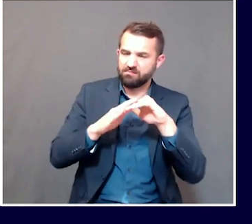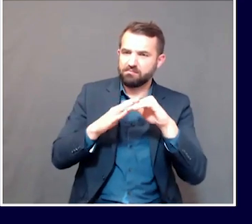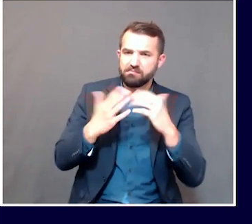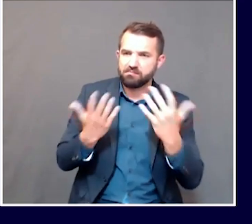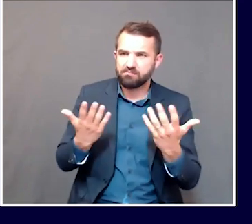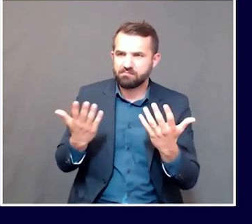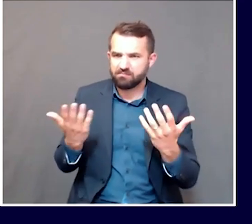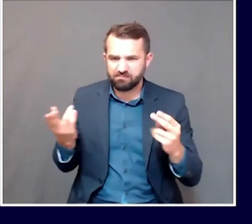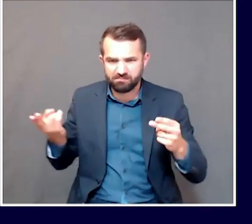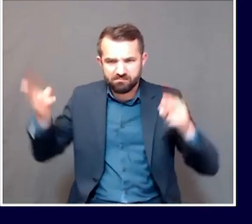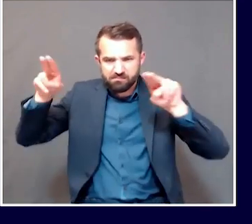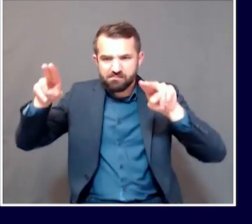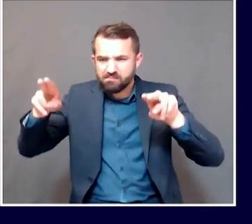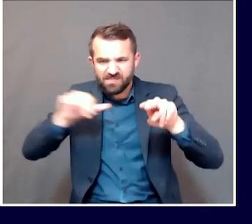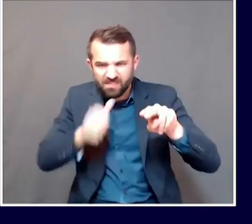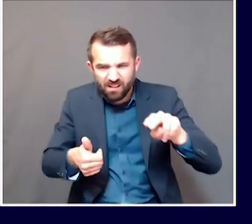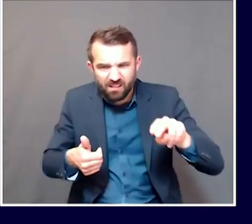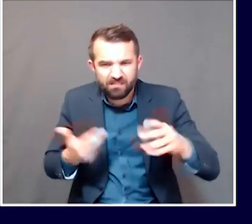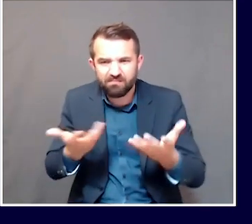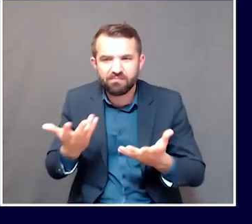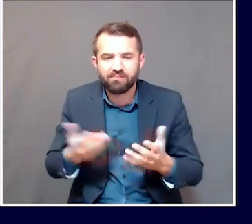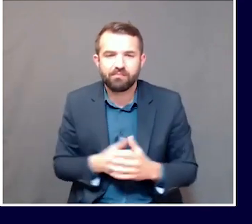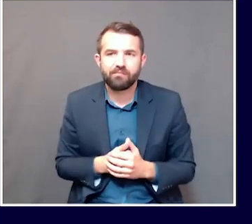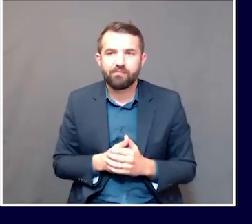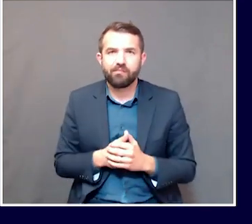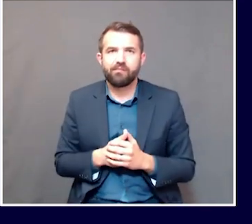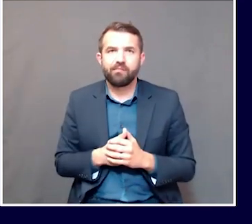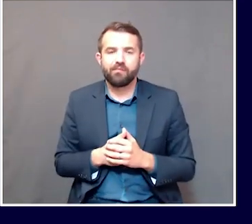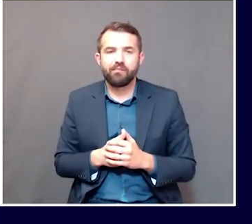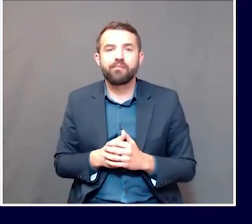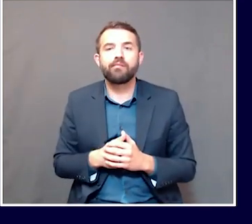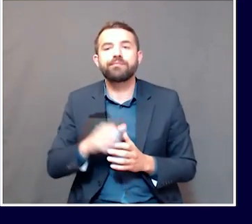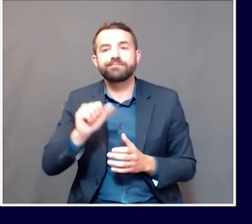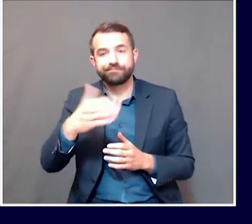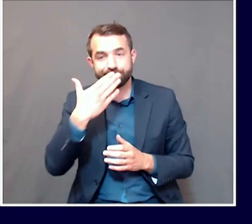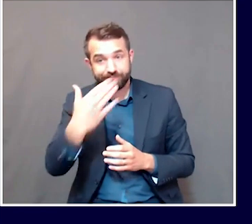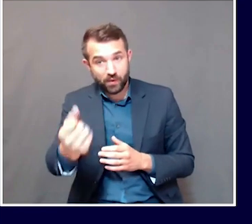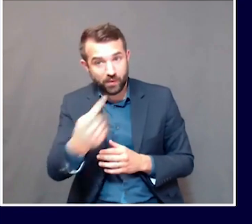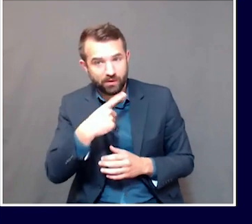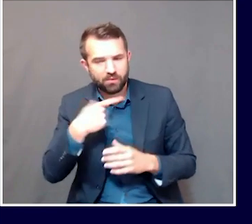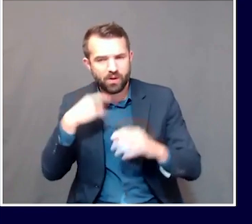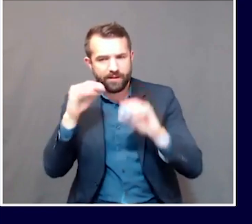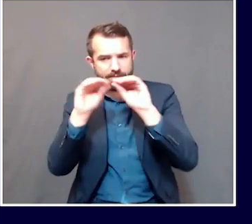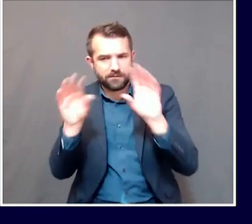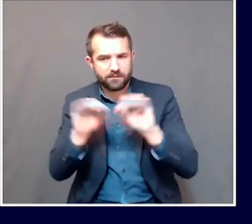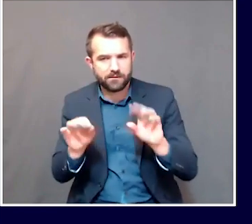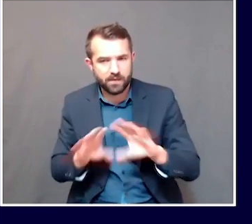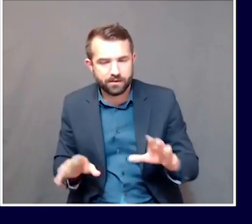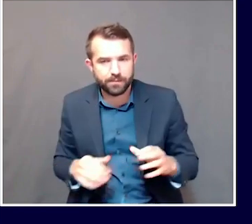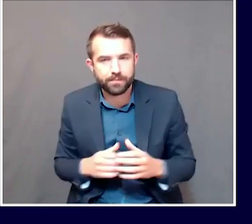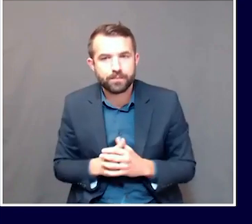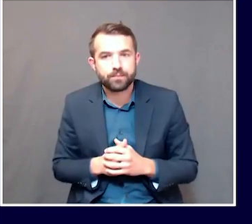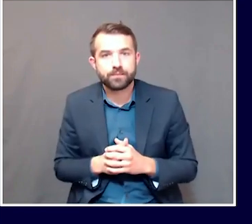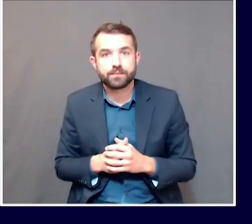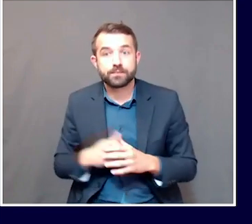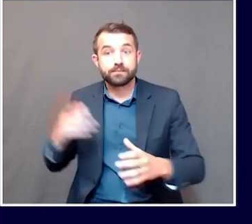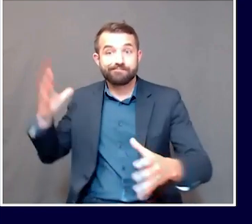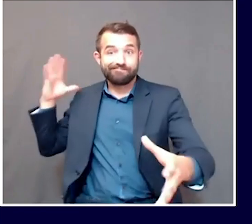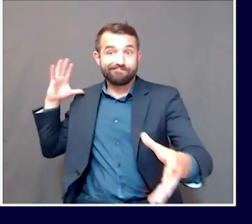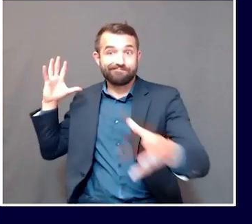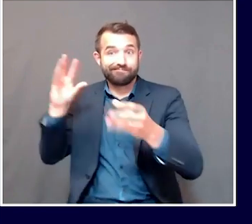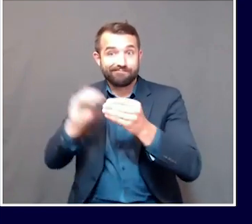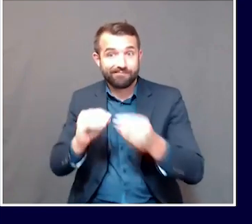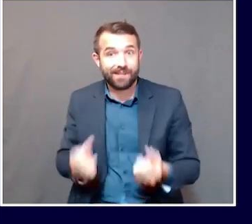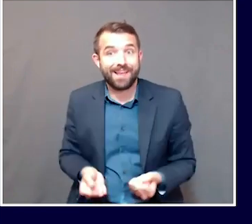No. So it's a good question, Jessica. What's kind of going on there is a couple of things. The cumulative hospitalization data